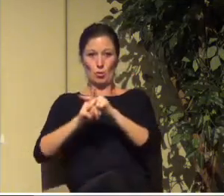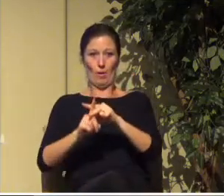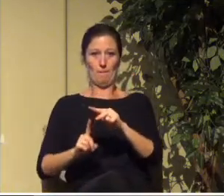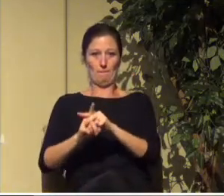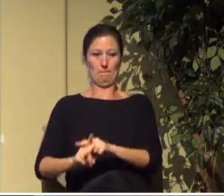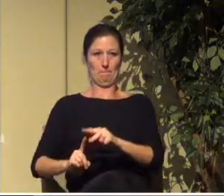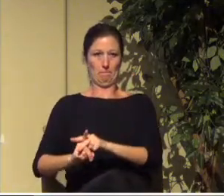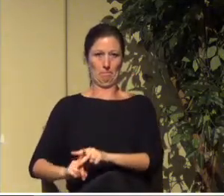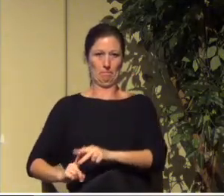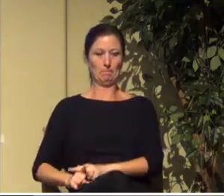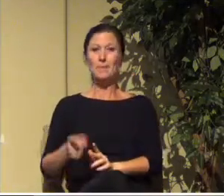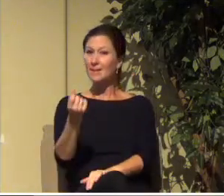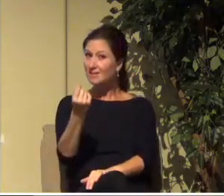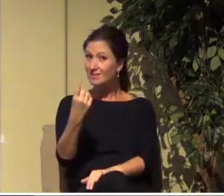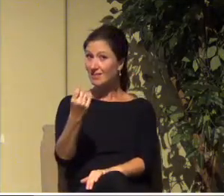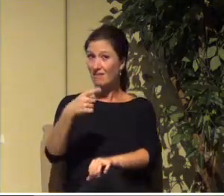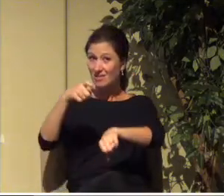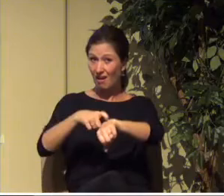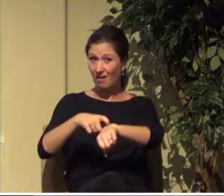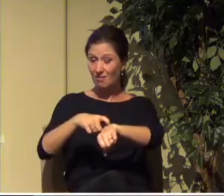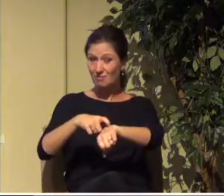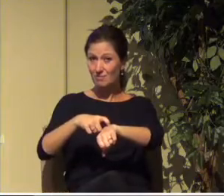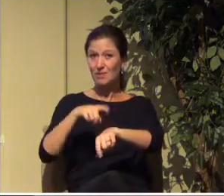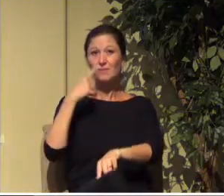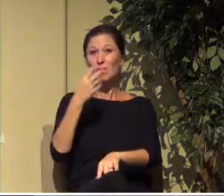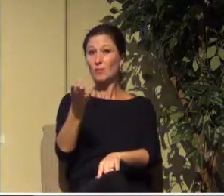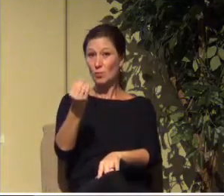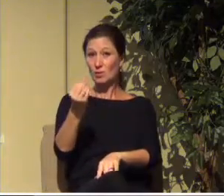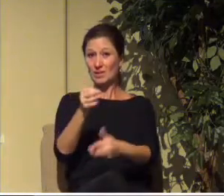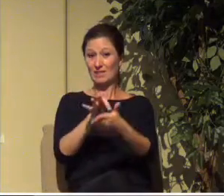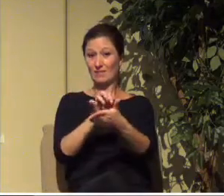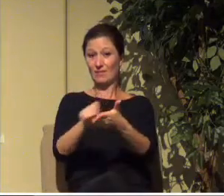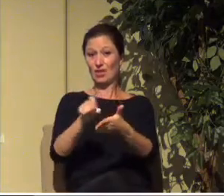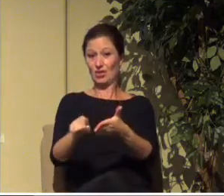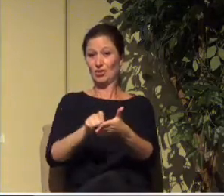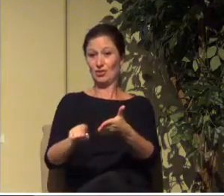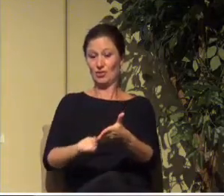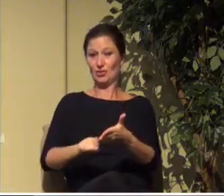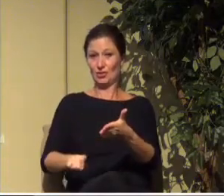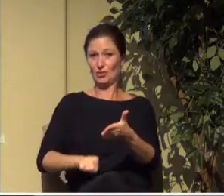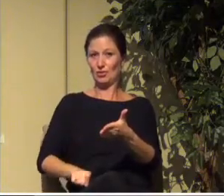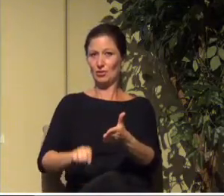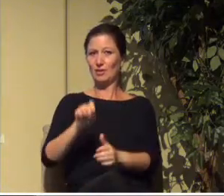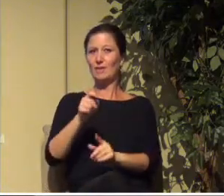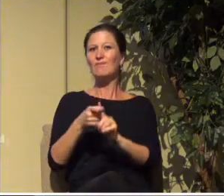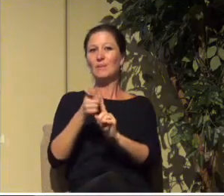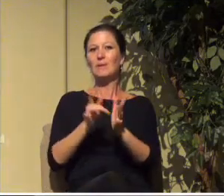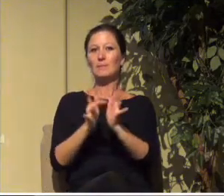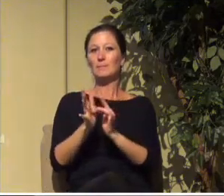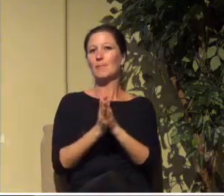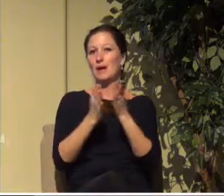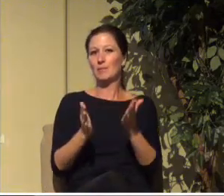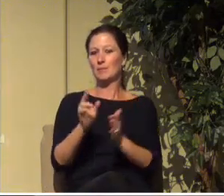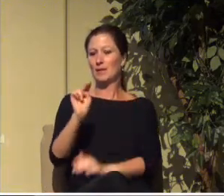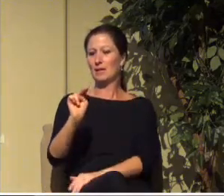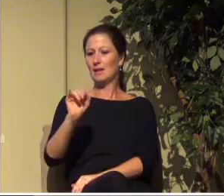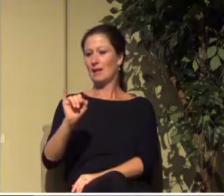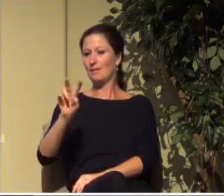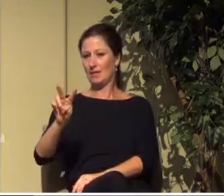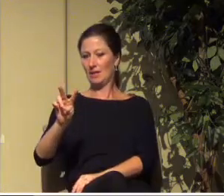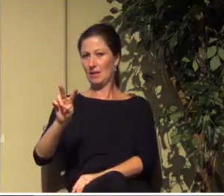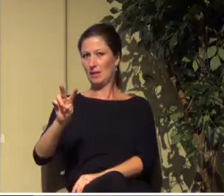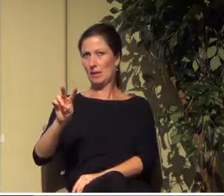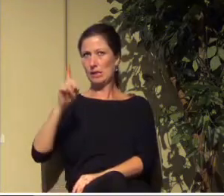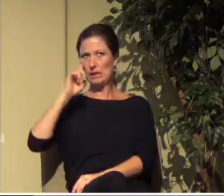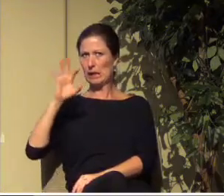11 times in these 14 verses in the Greek, in the English, in the NIV that I've just read from. It only shows up nine times because of how they